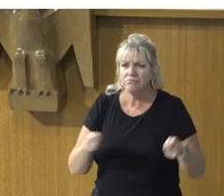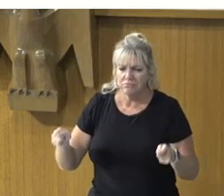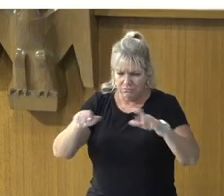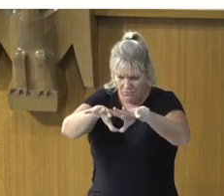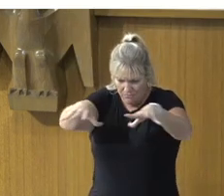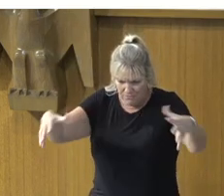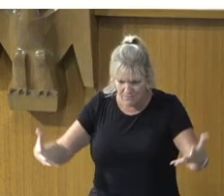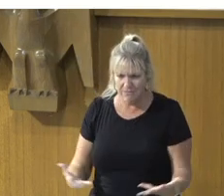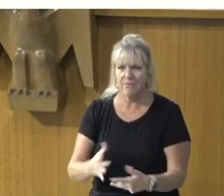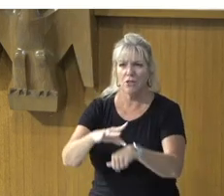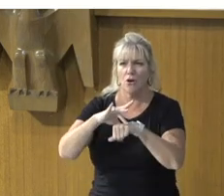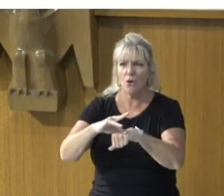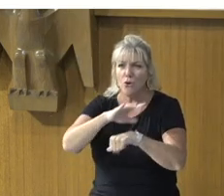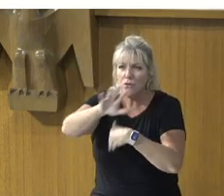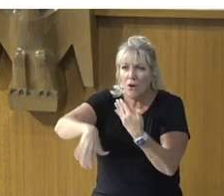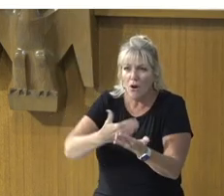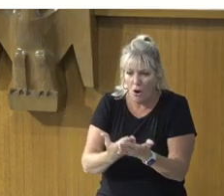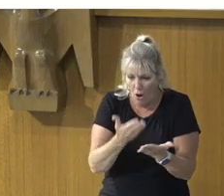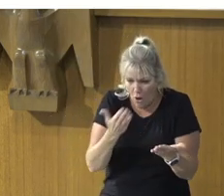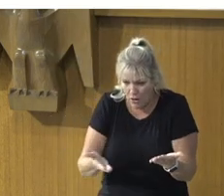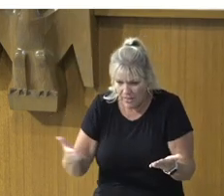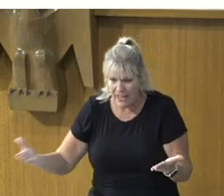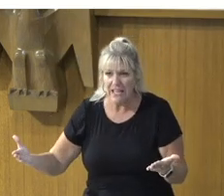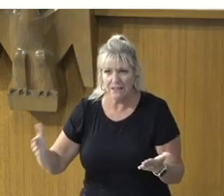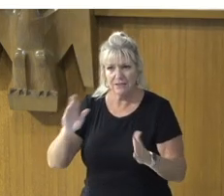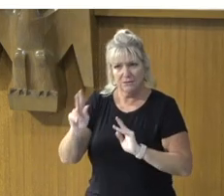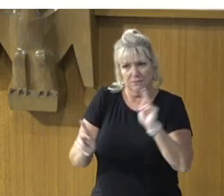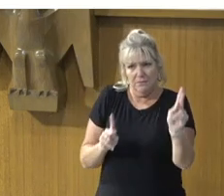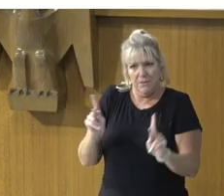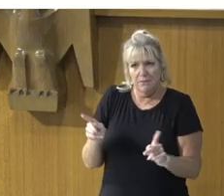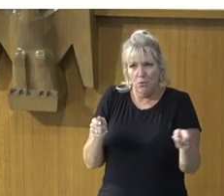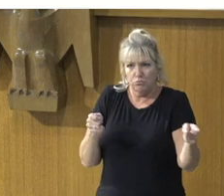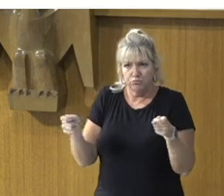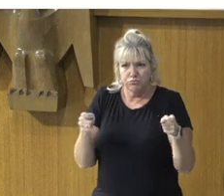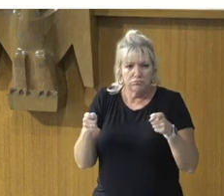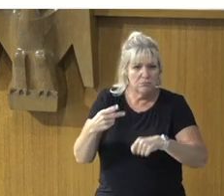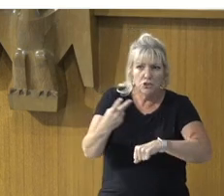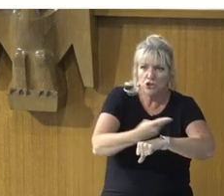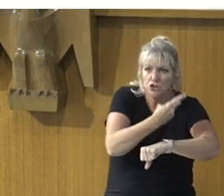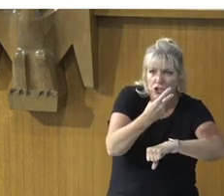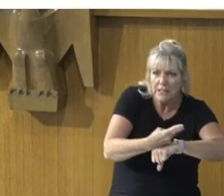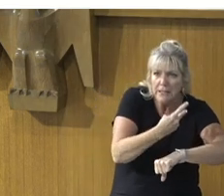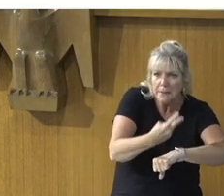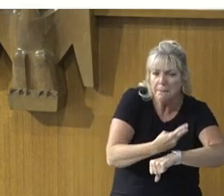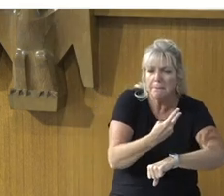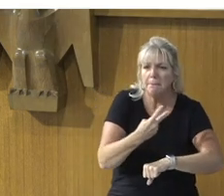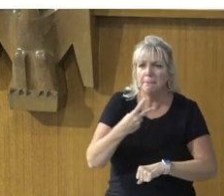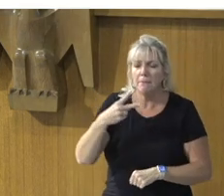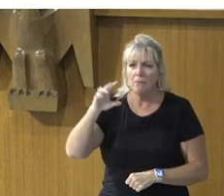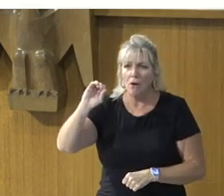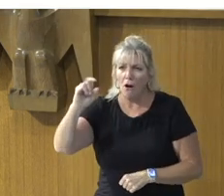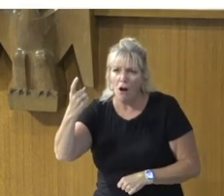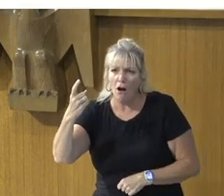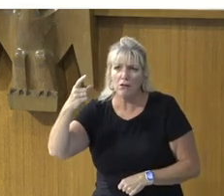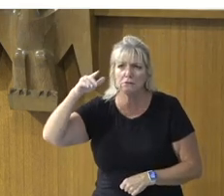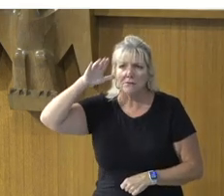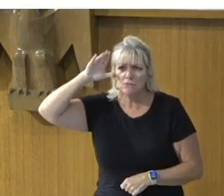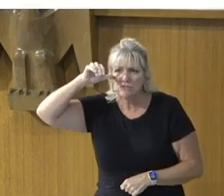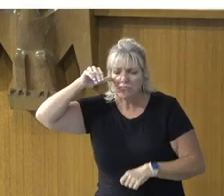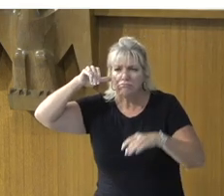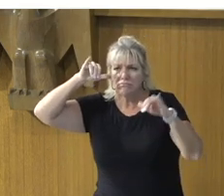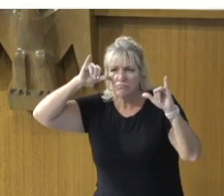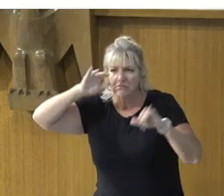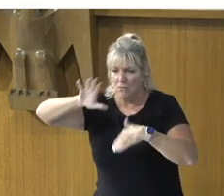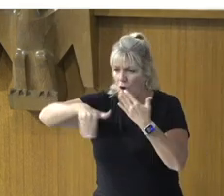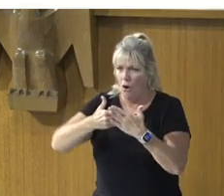hands. You have put all things under their feet, all sheep and oxen, also the beasts